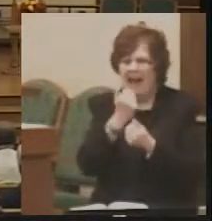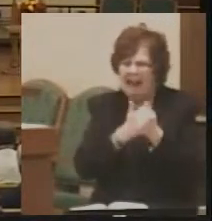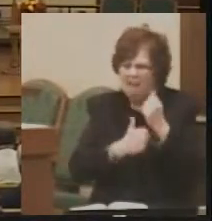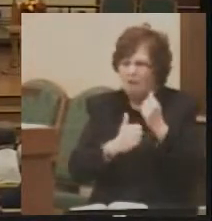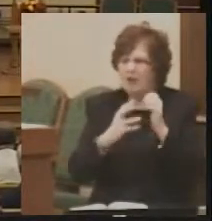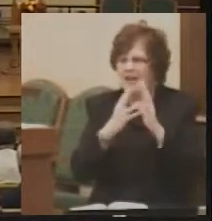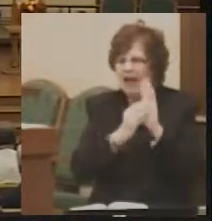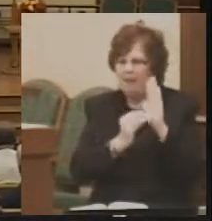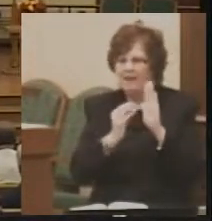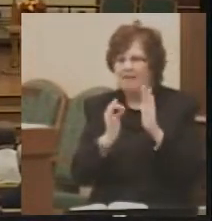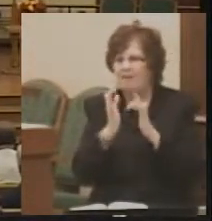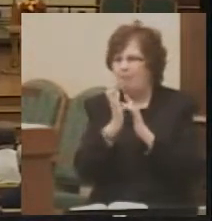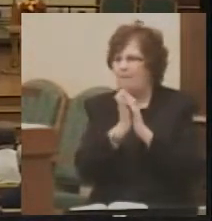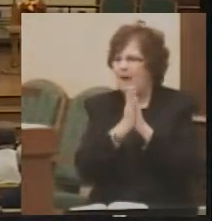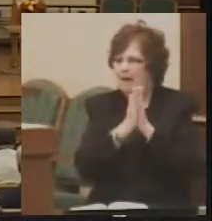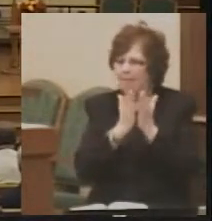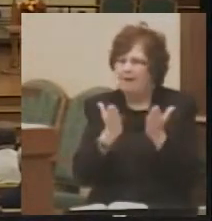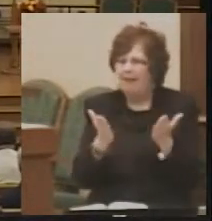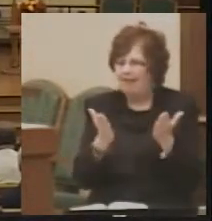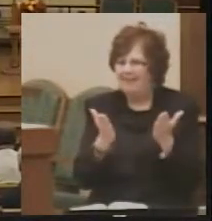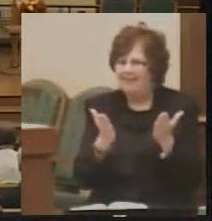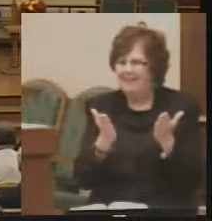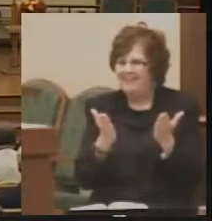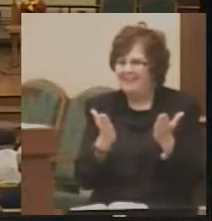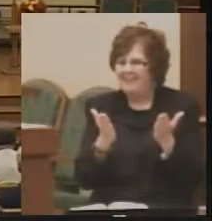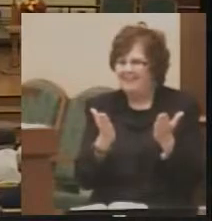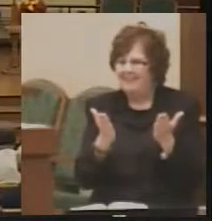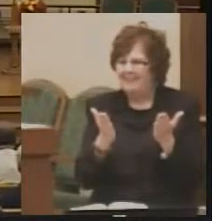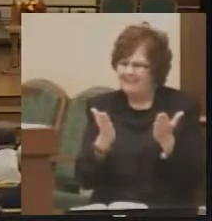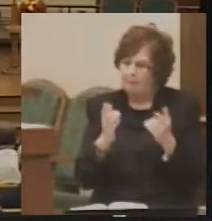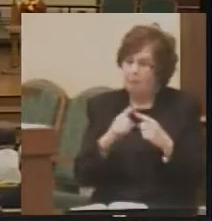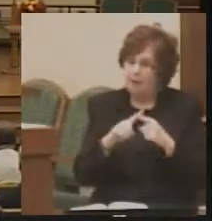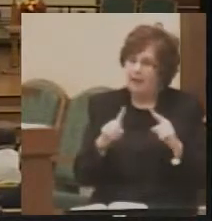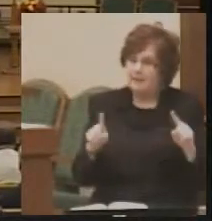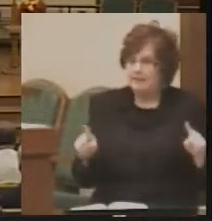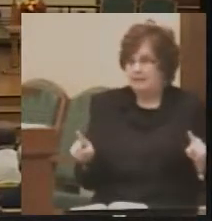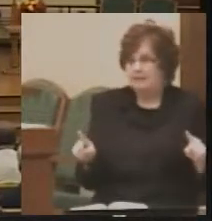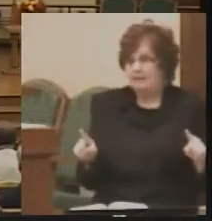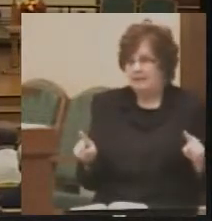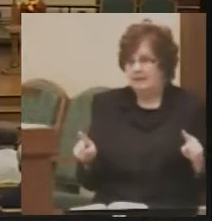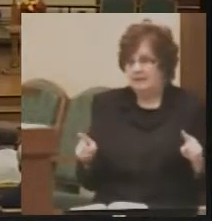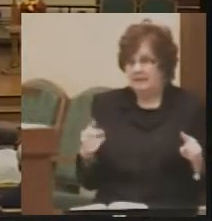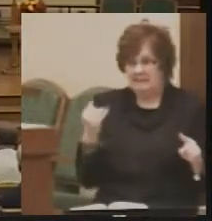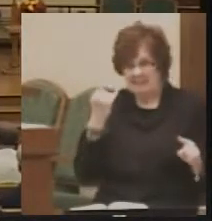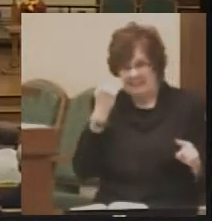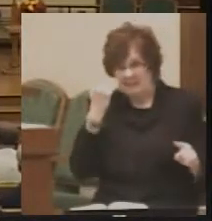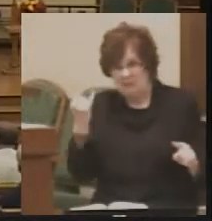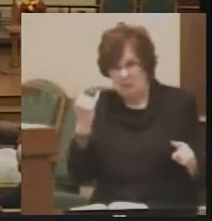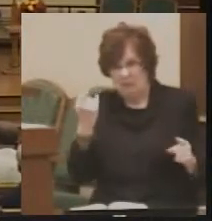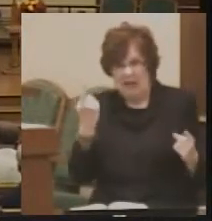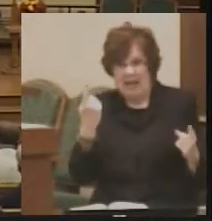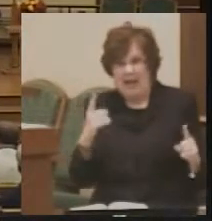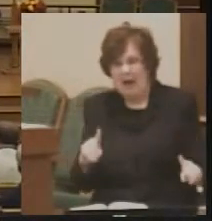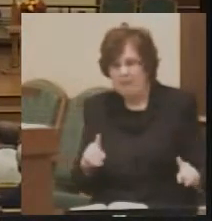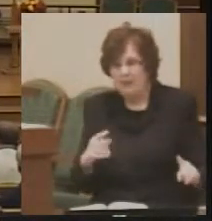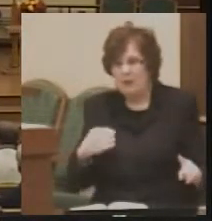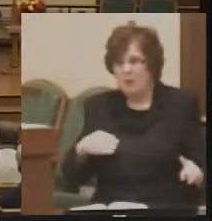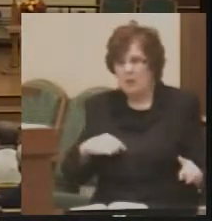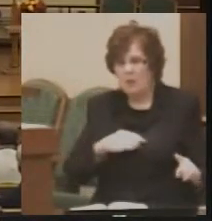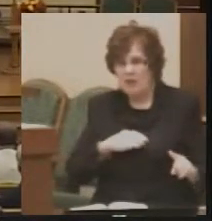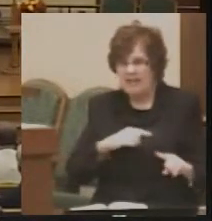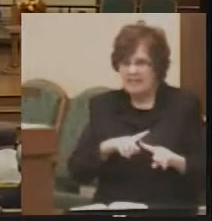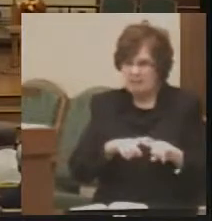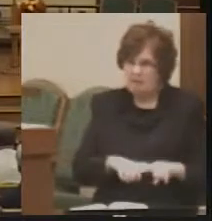copy of the Bible available. But let's just say it could happen and that we were